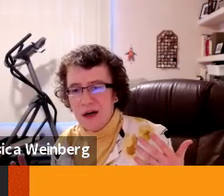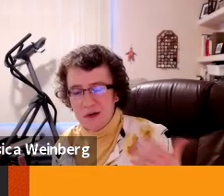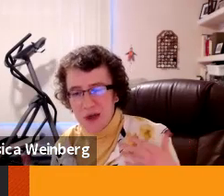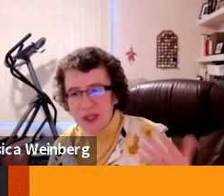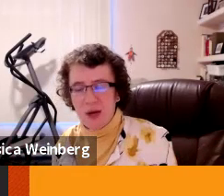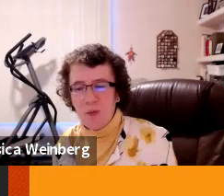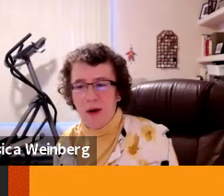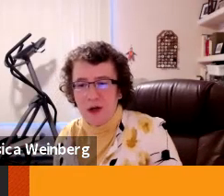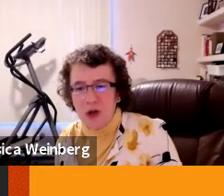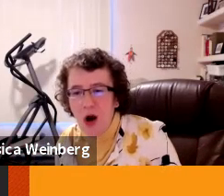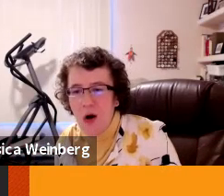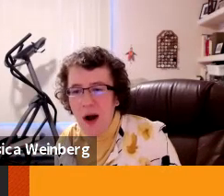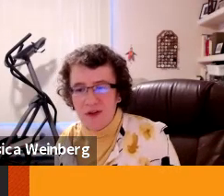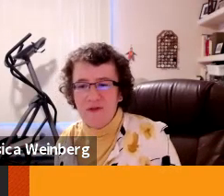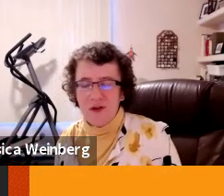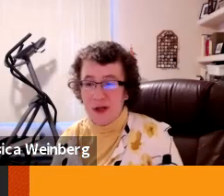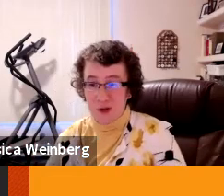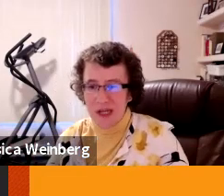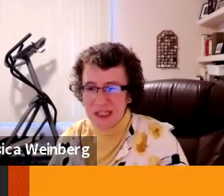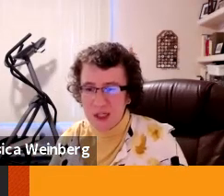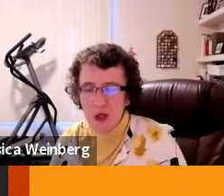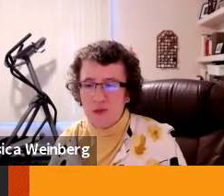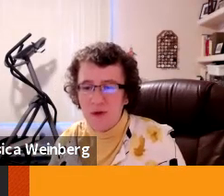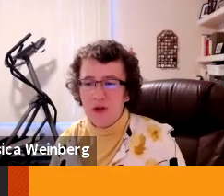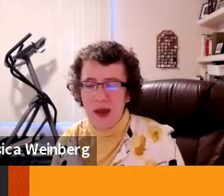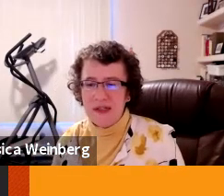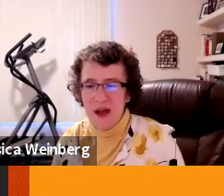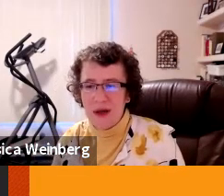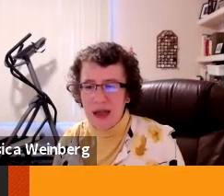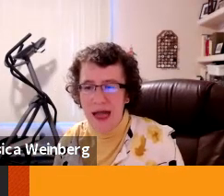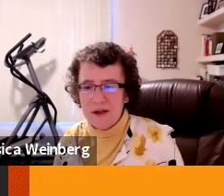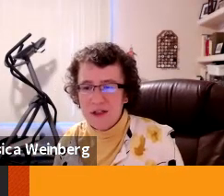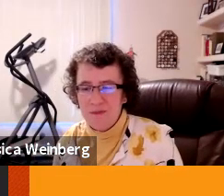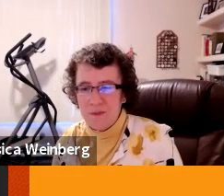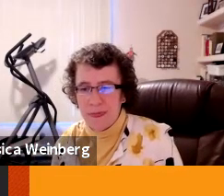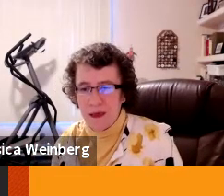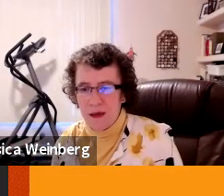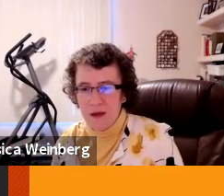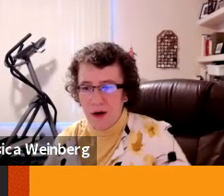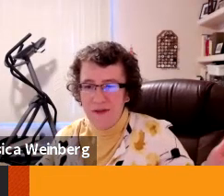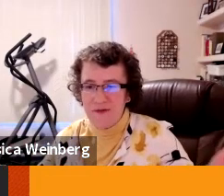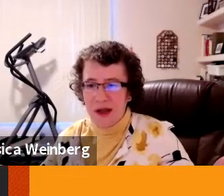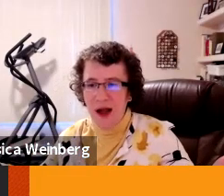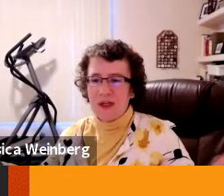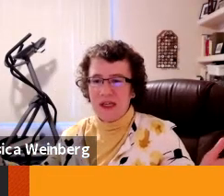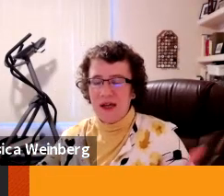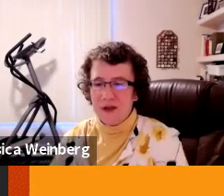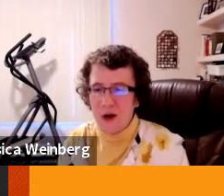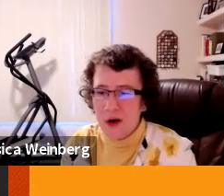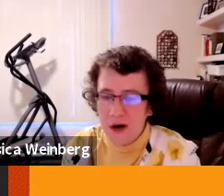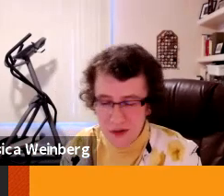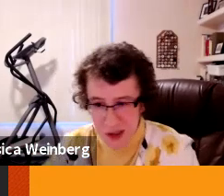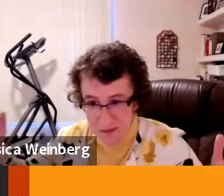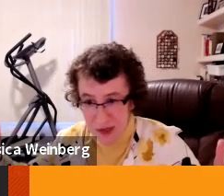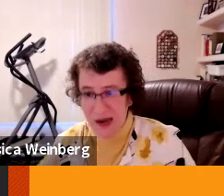limits on where i could go i've lived here like 26 years before the pandemic and you know i felt like i wasn't getting